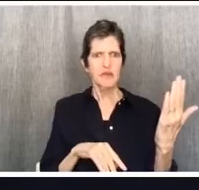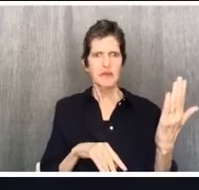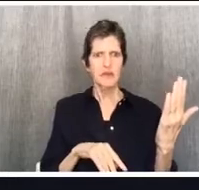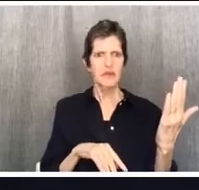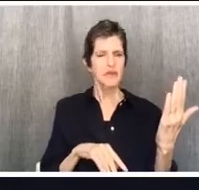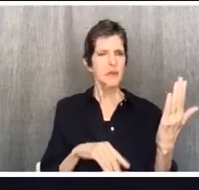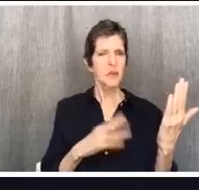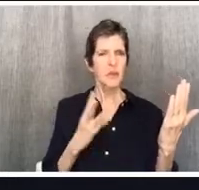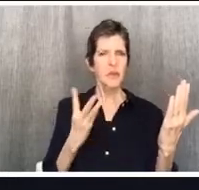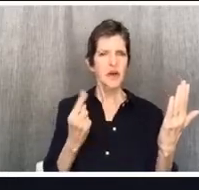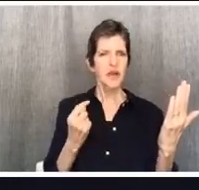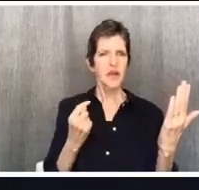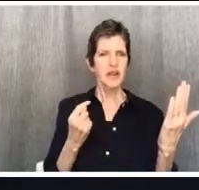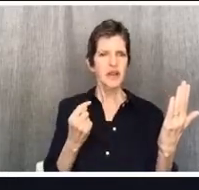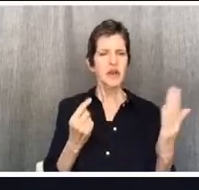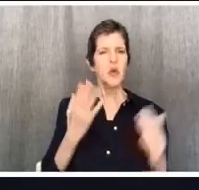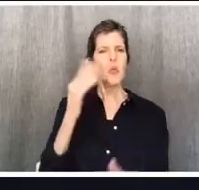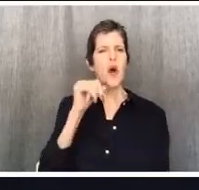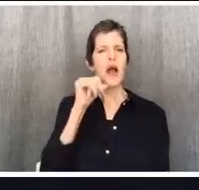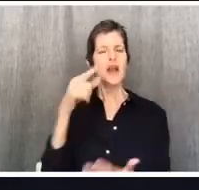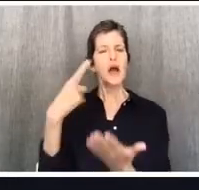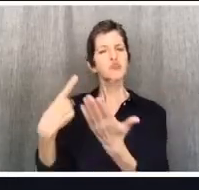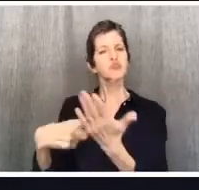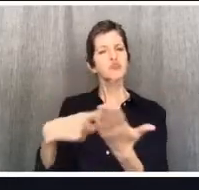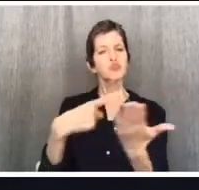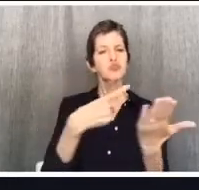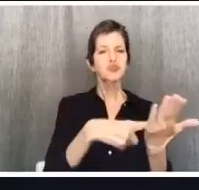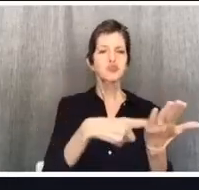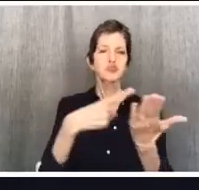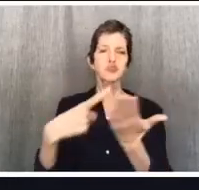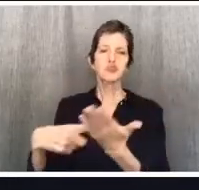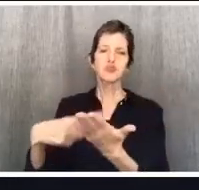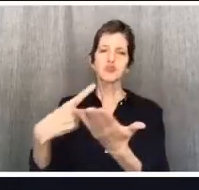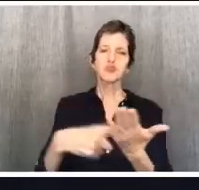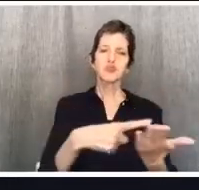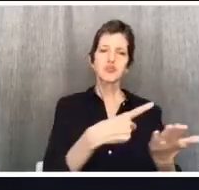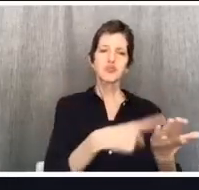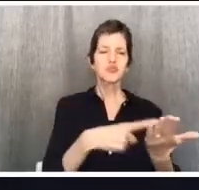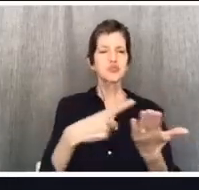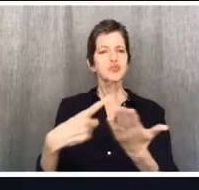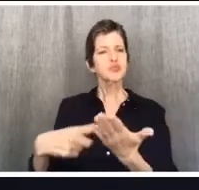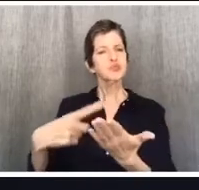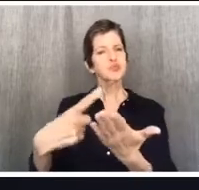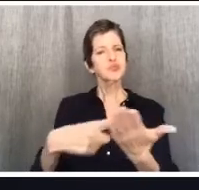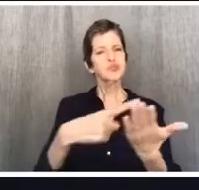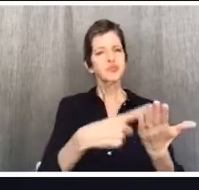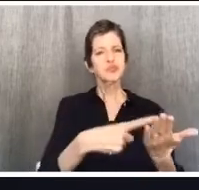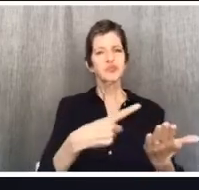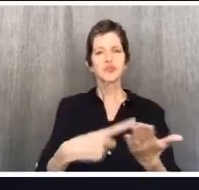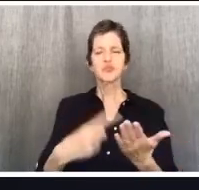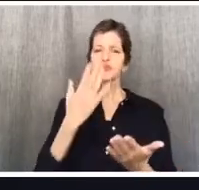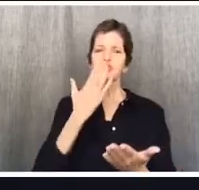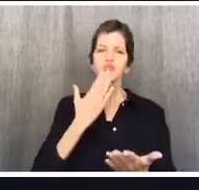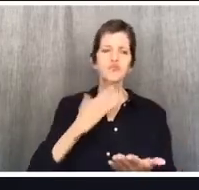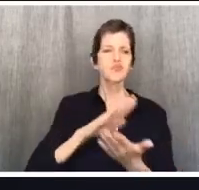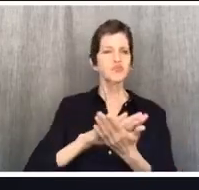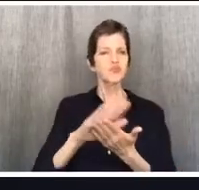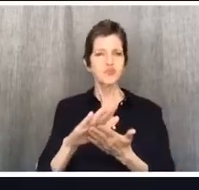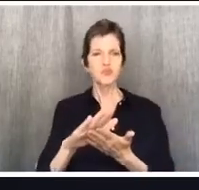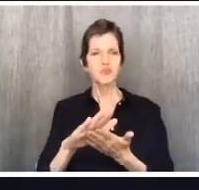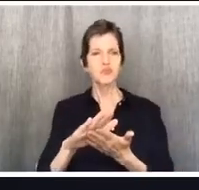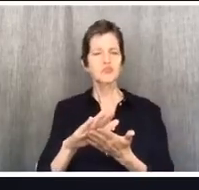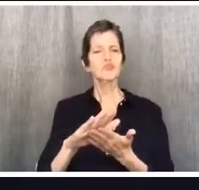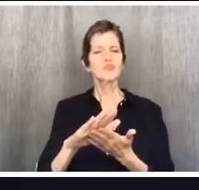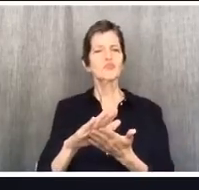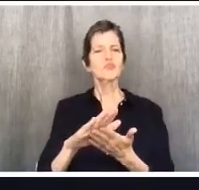giving up your views, but giving up your rights around those views. Here's four diagnostic questions.